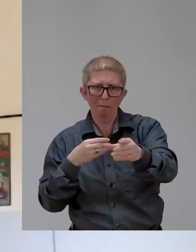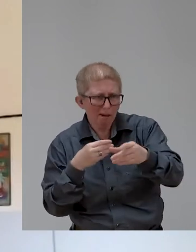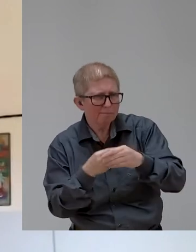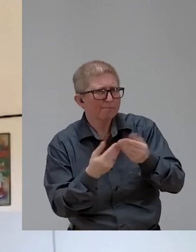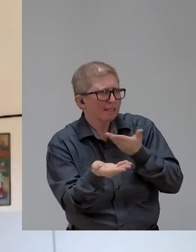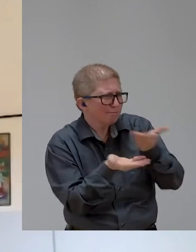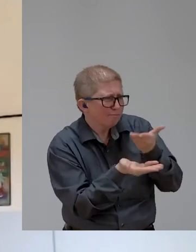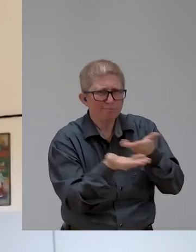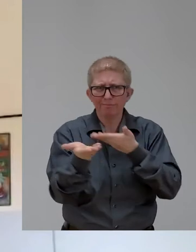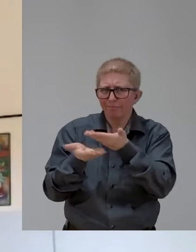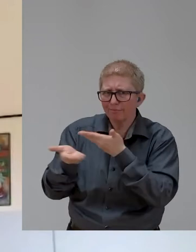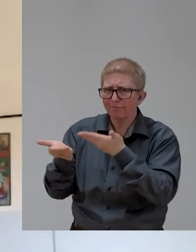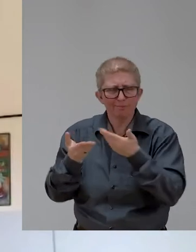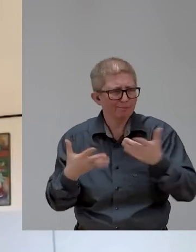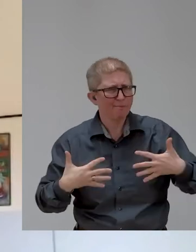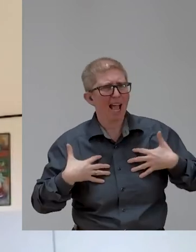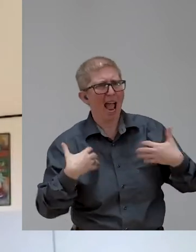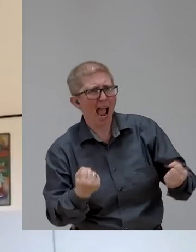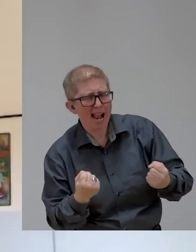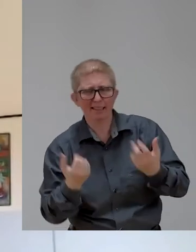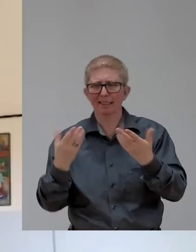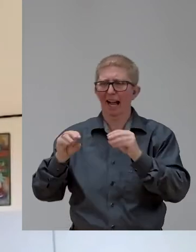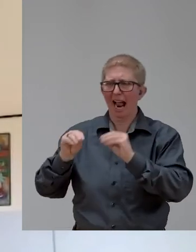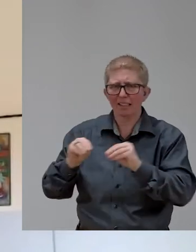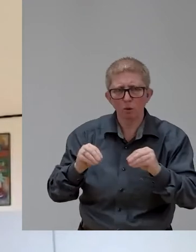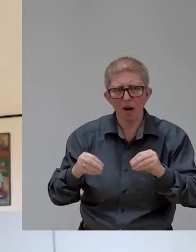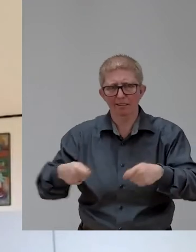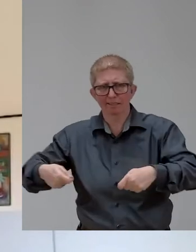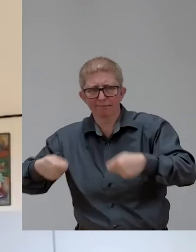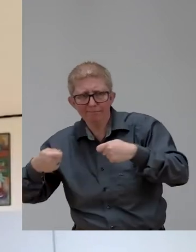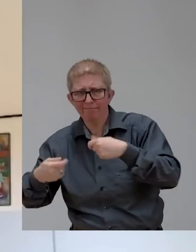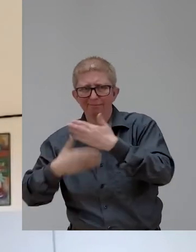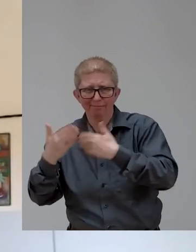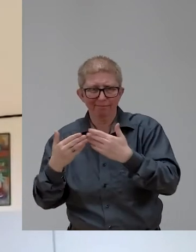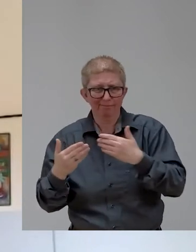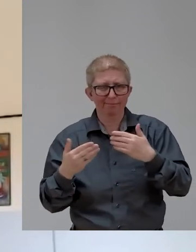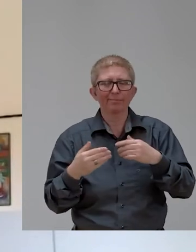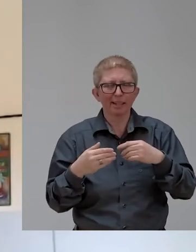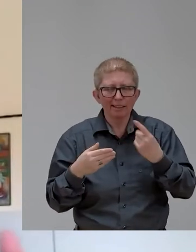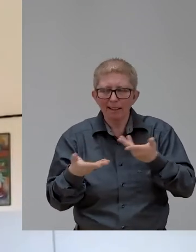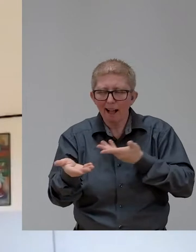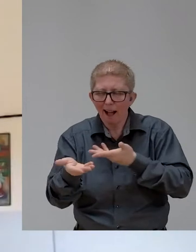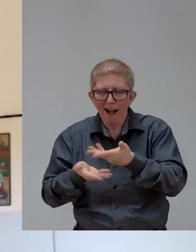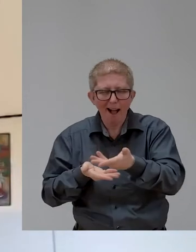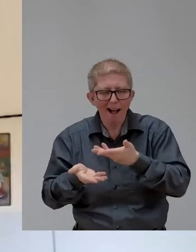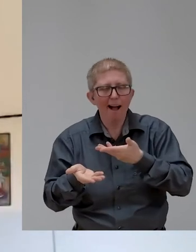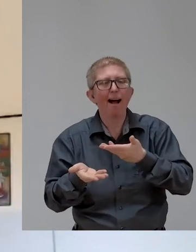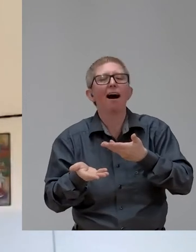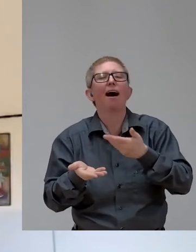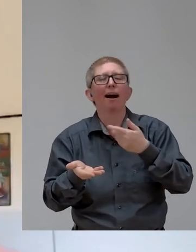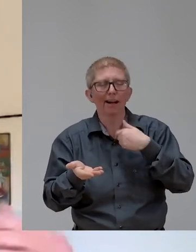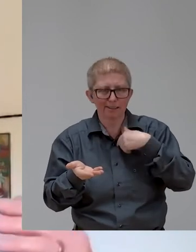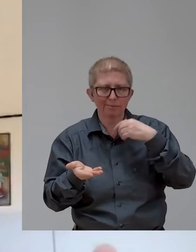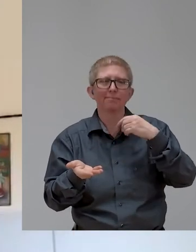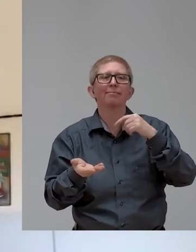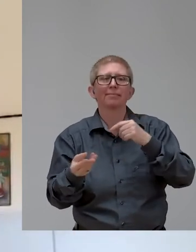confidence to go and talk about disability. And confidence is all to do with people being scared of the unknown, being